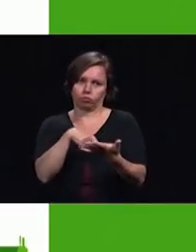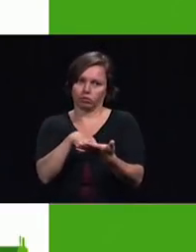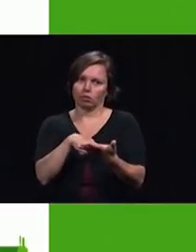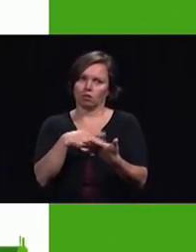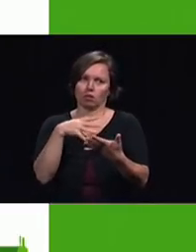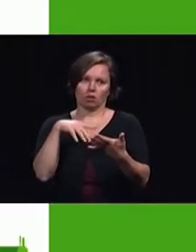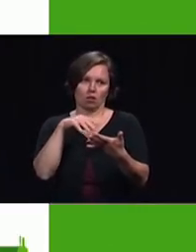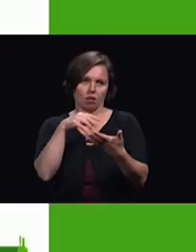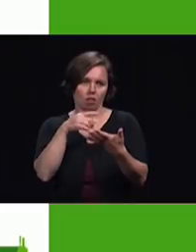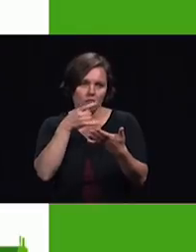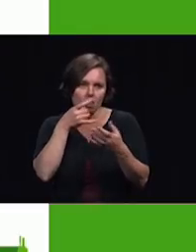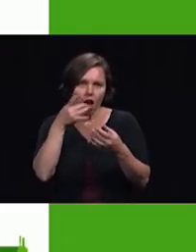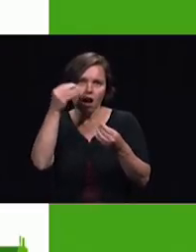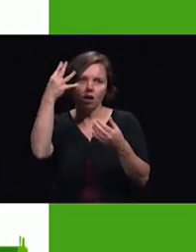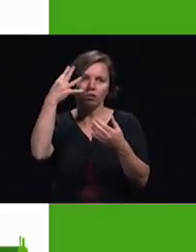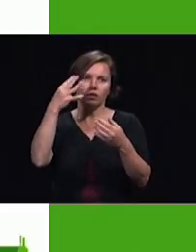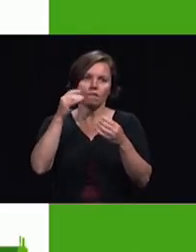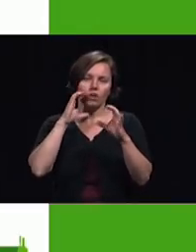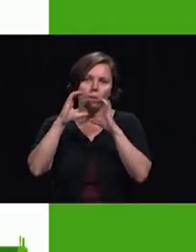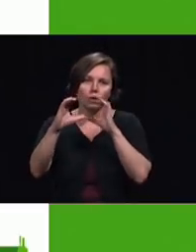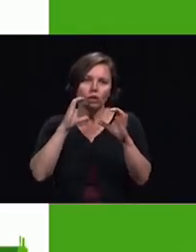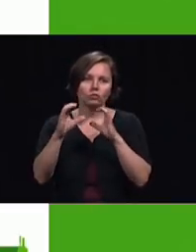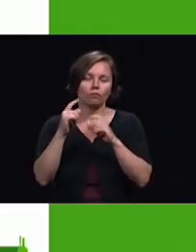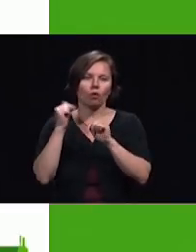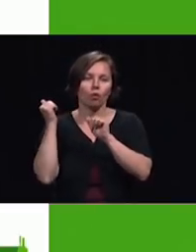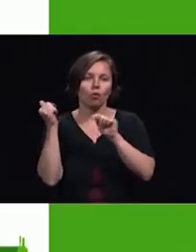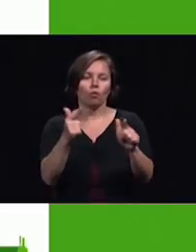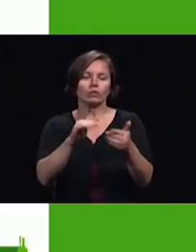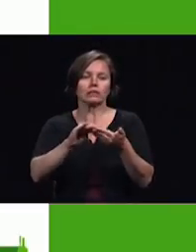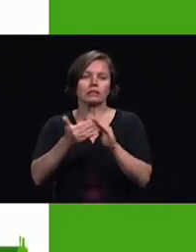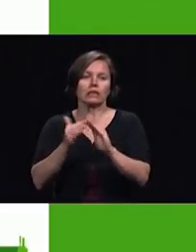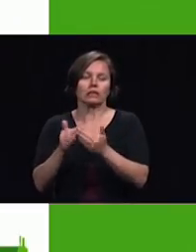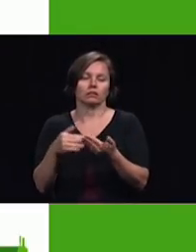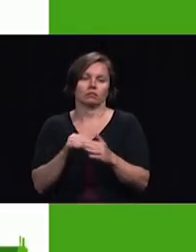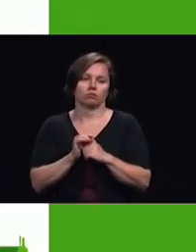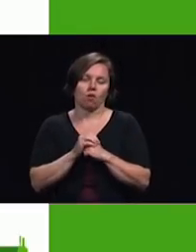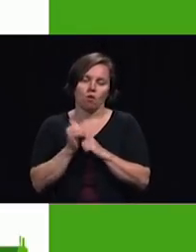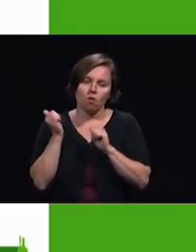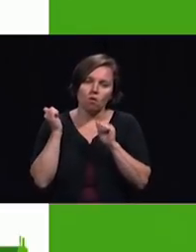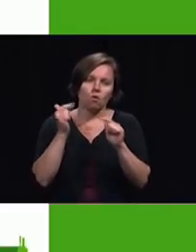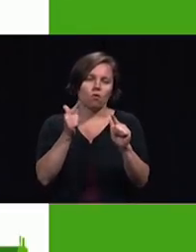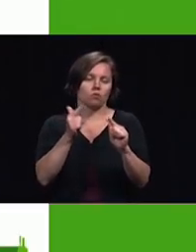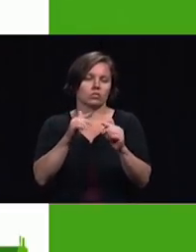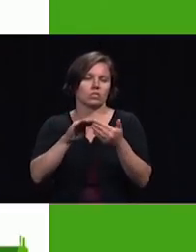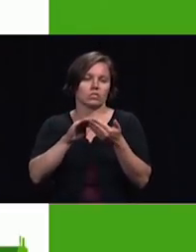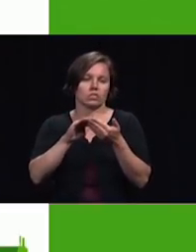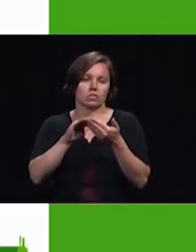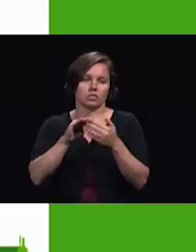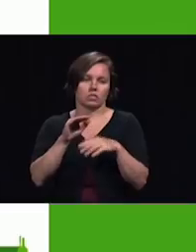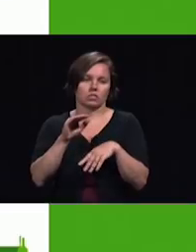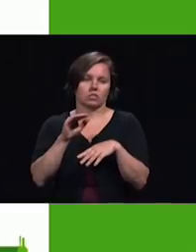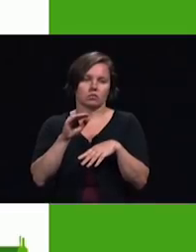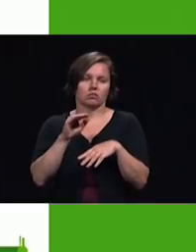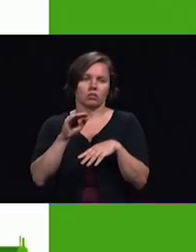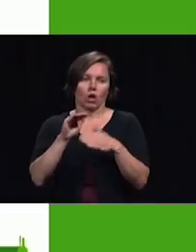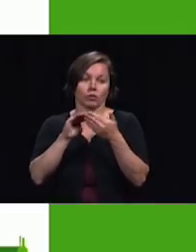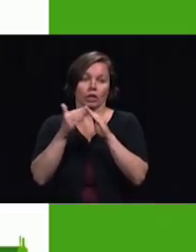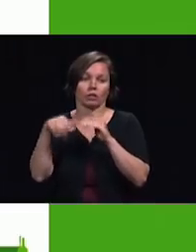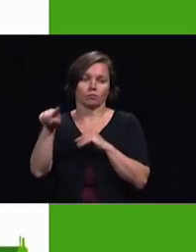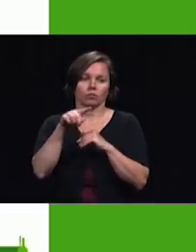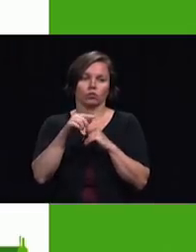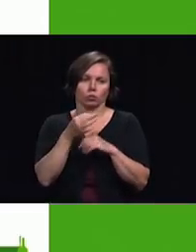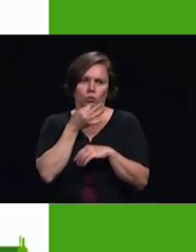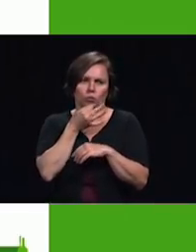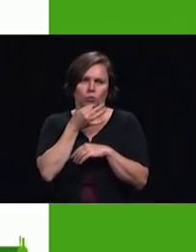communicated to every city and town a crisis is right upon us